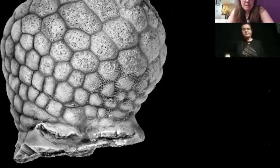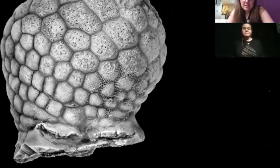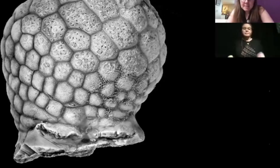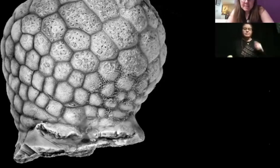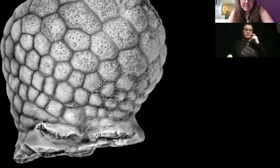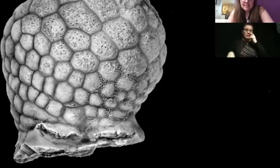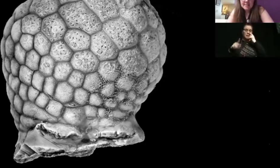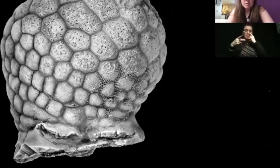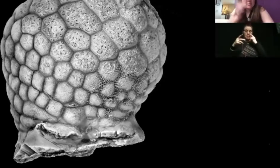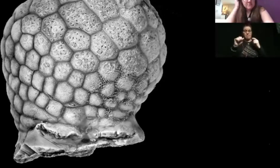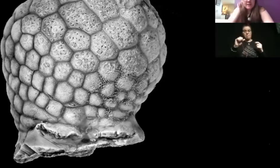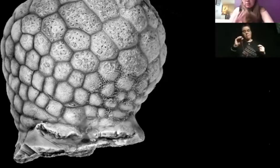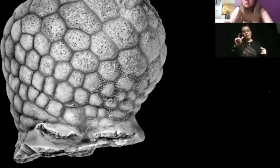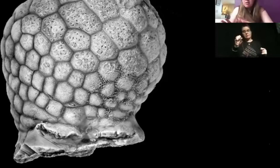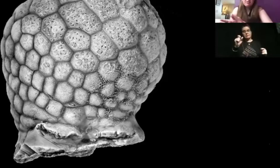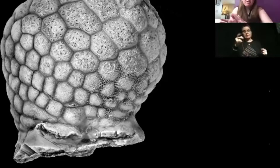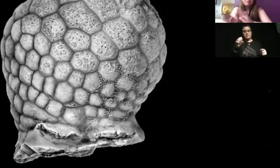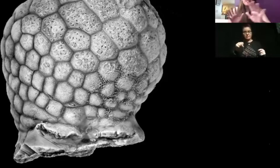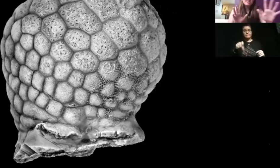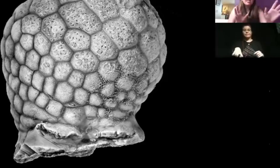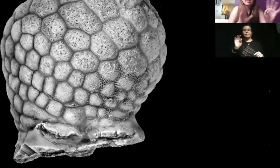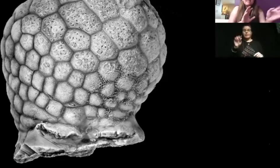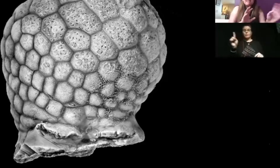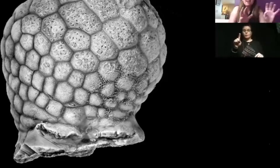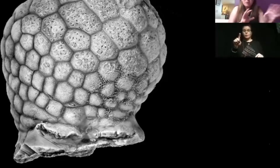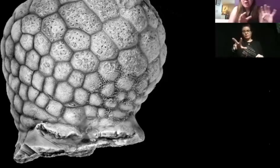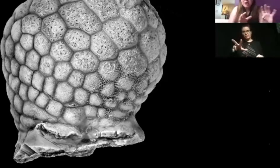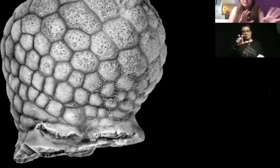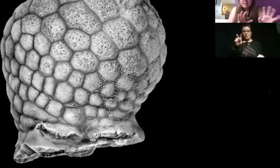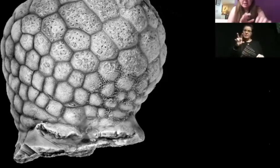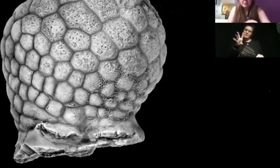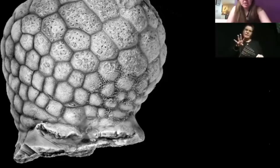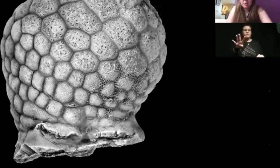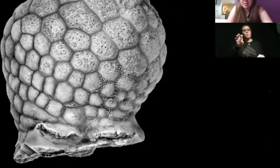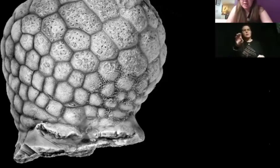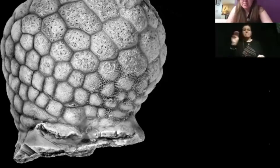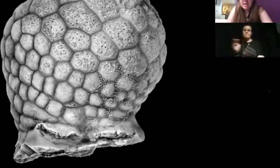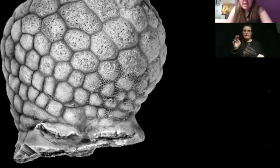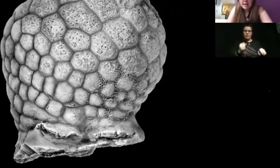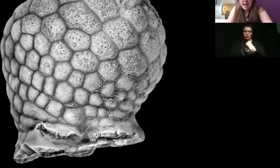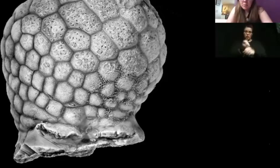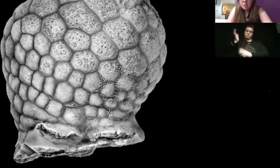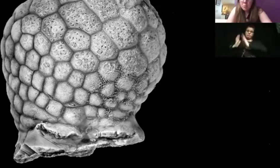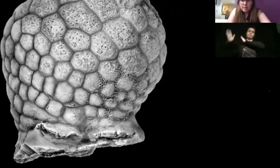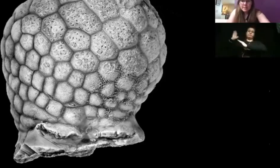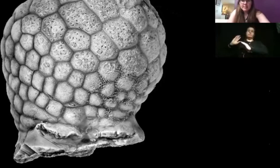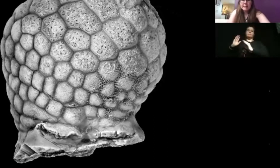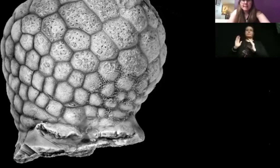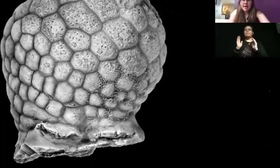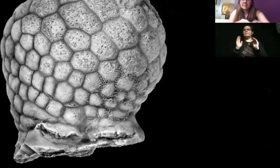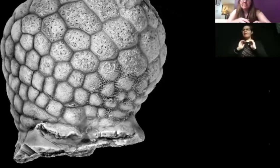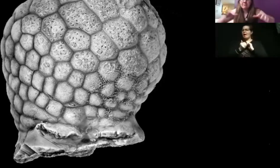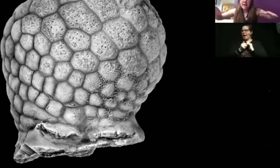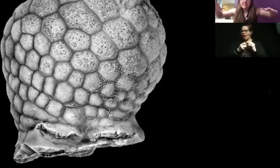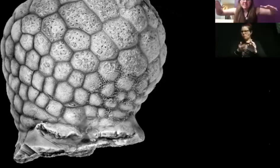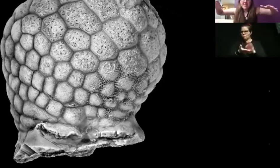So polycystis was found 375, 400 million years ago or so. And how it works is